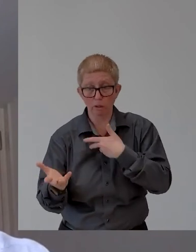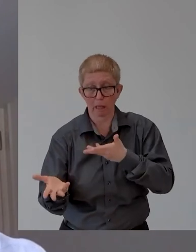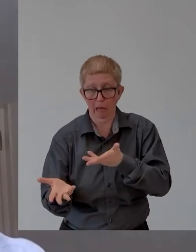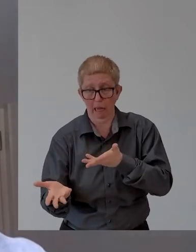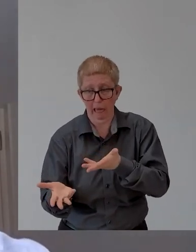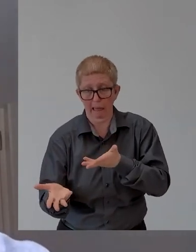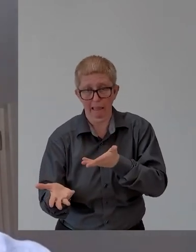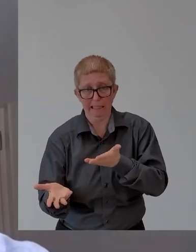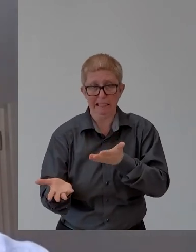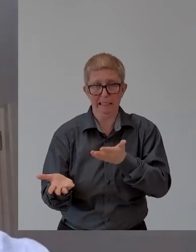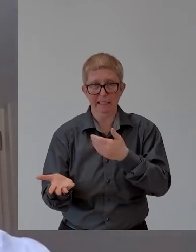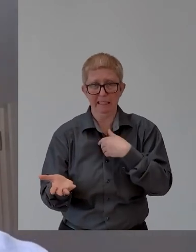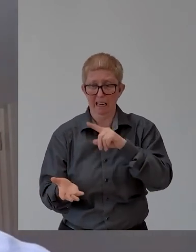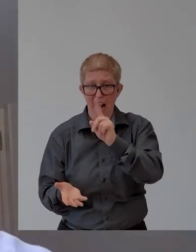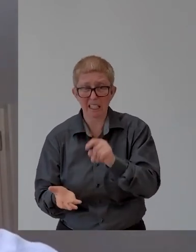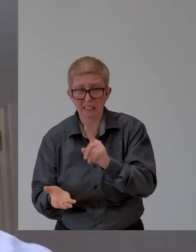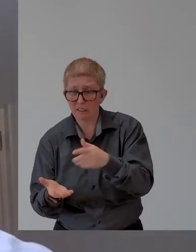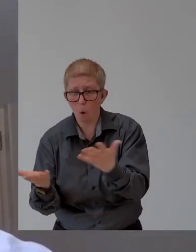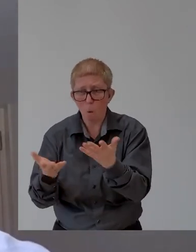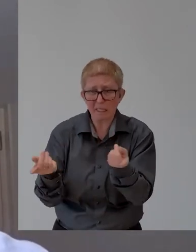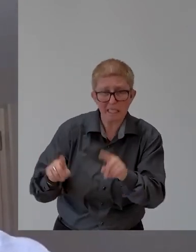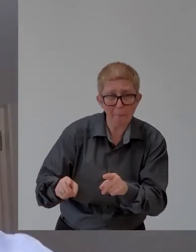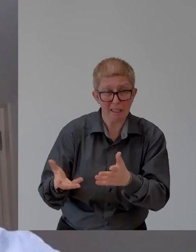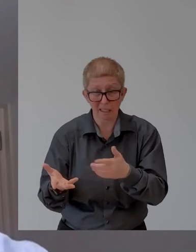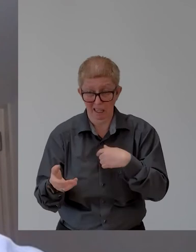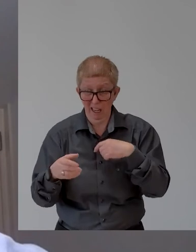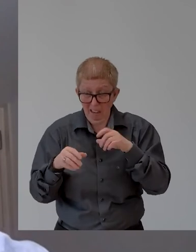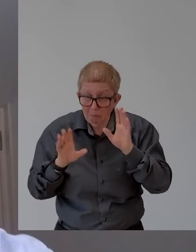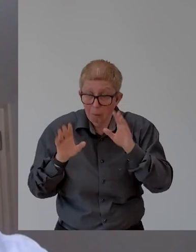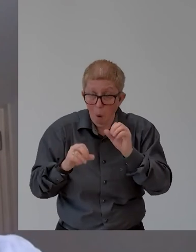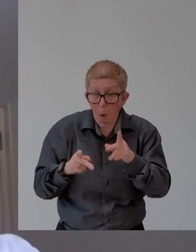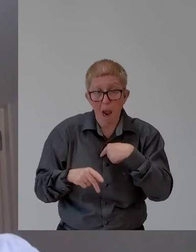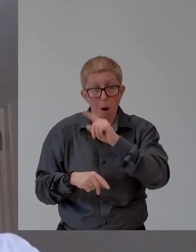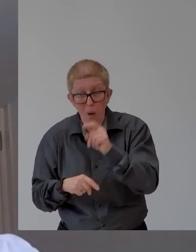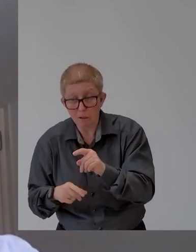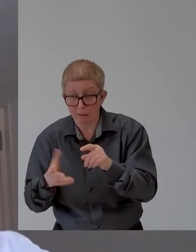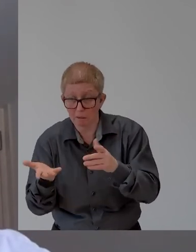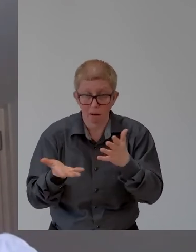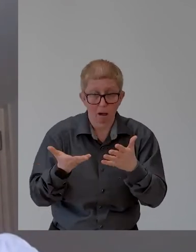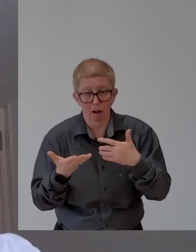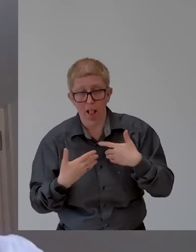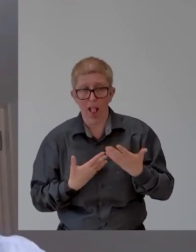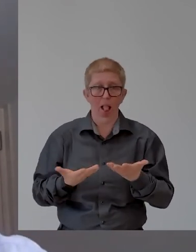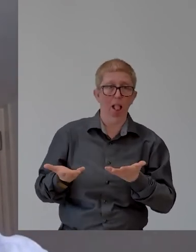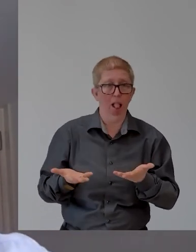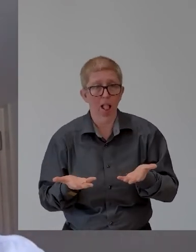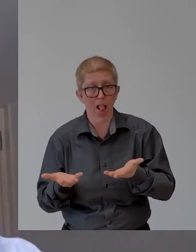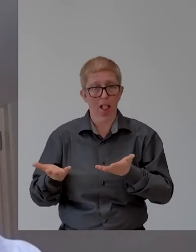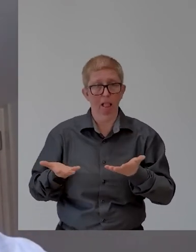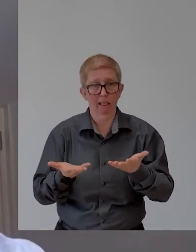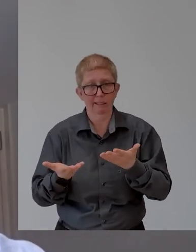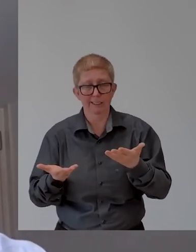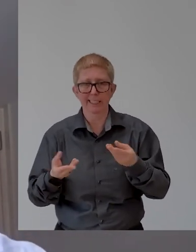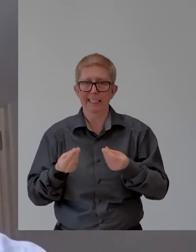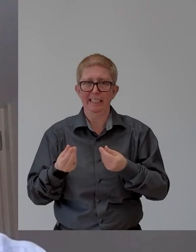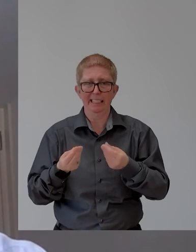uh, asking them what happened to you? Is that good? Is that not good? I wouldn't know. And so I sort of would, would, would, I guess, shy away from that.